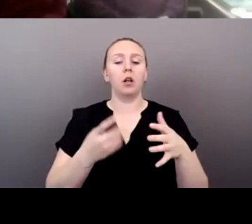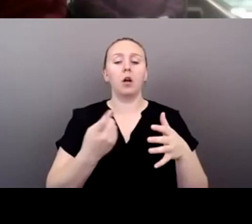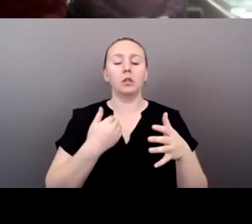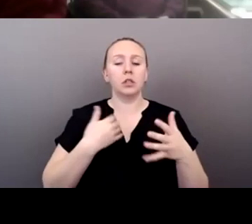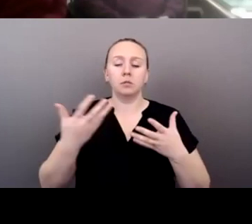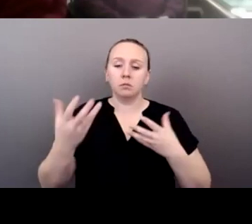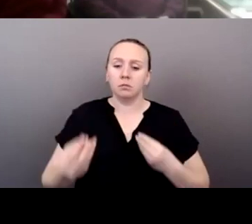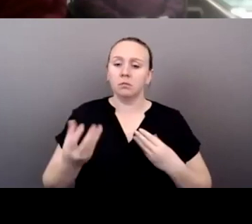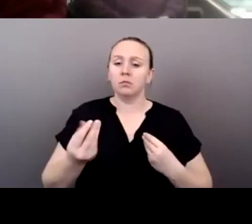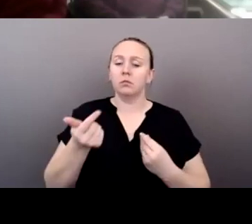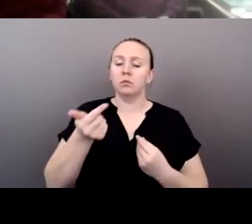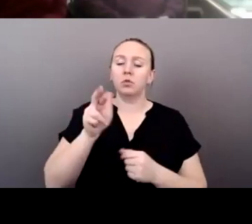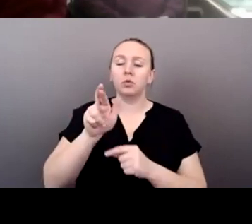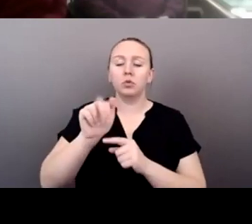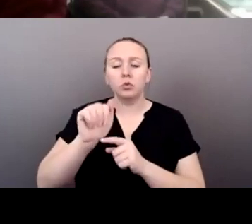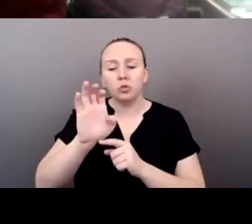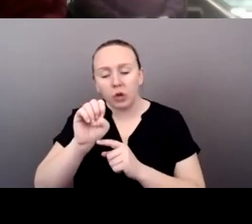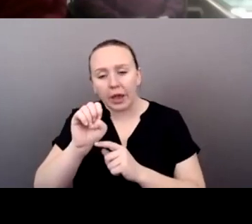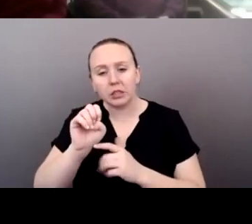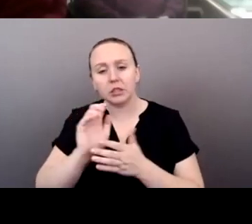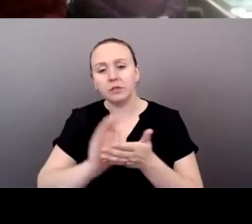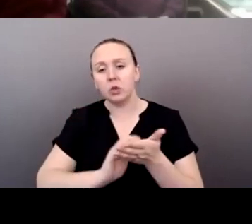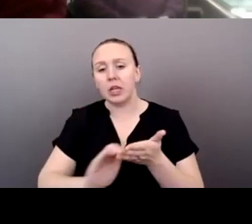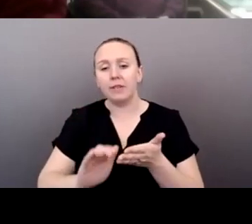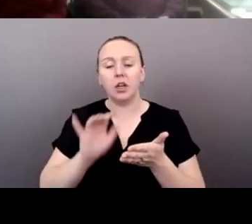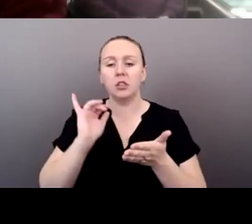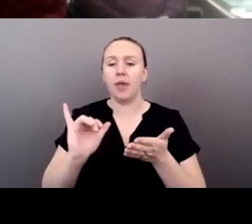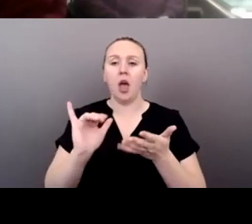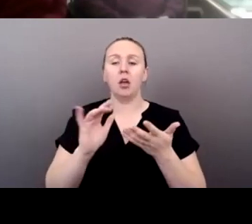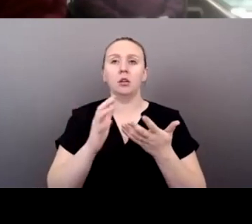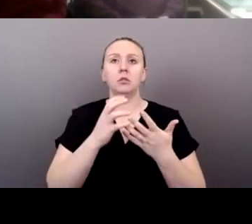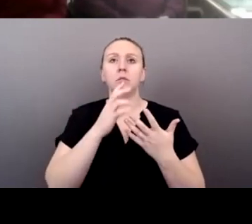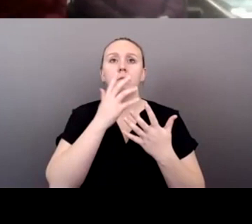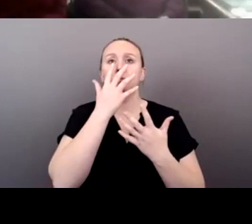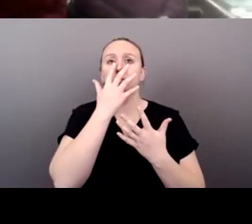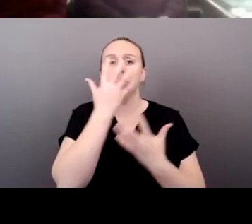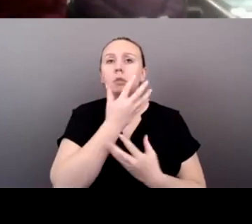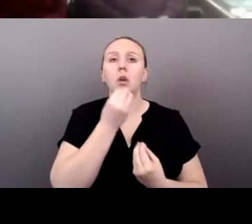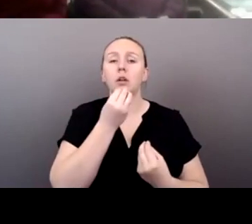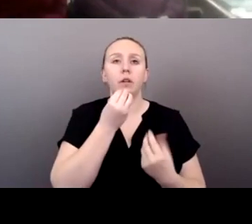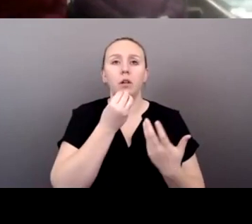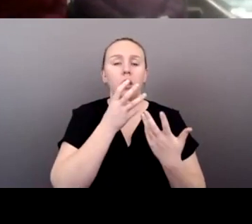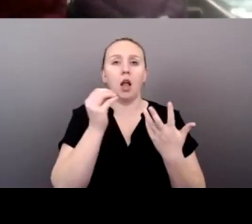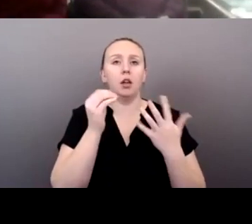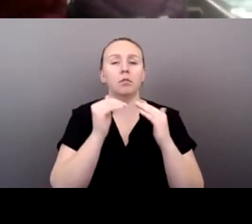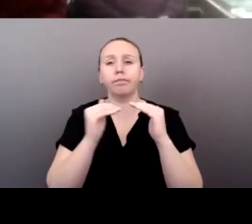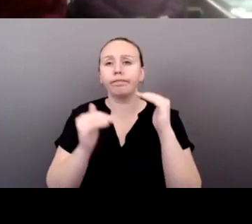and grace and forgiveness that's unmatched. Because we heal in community and it makes us very strong. So